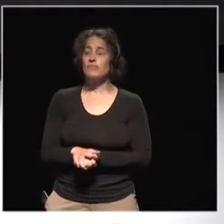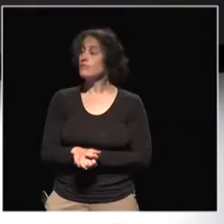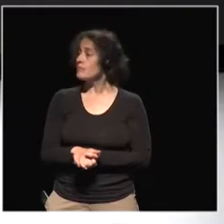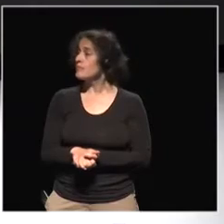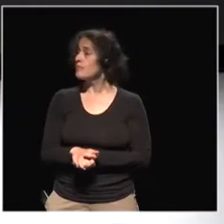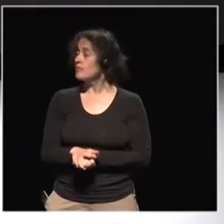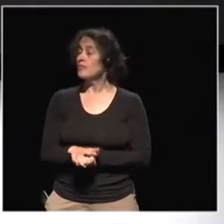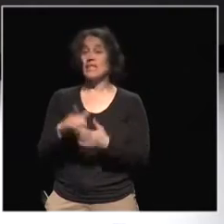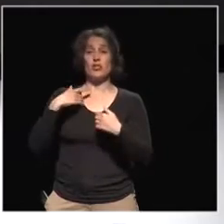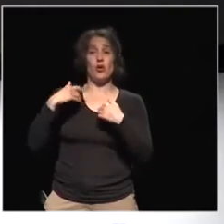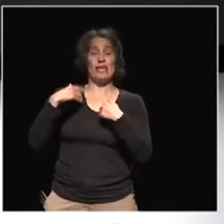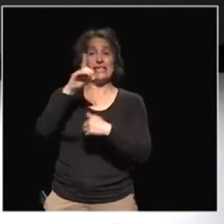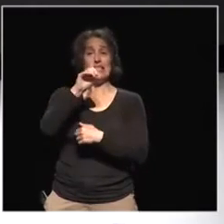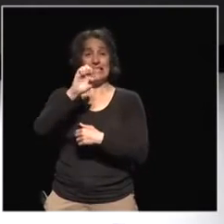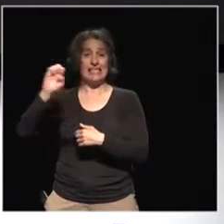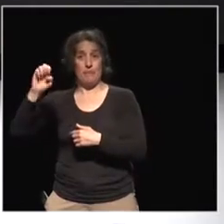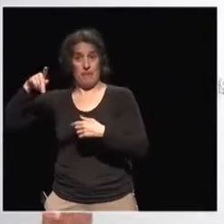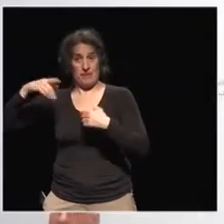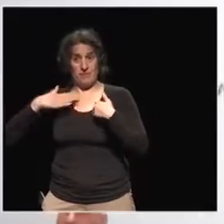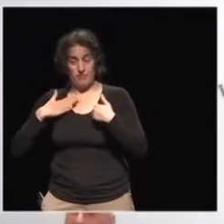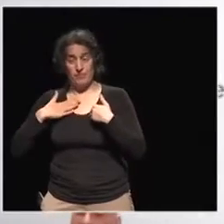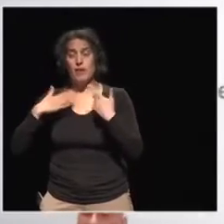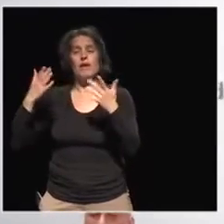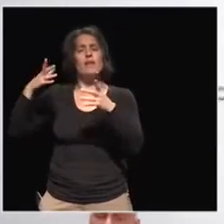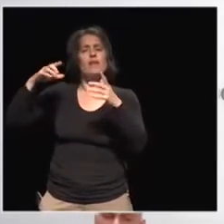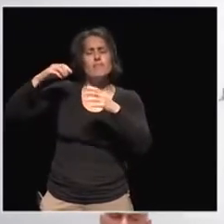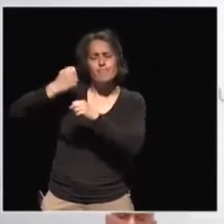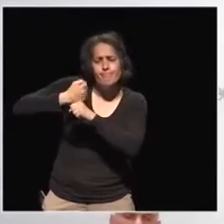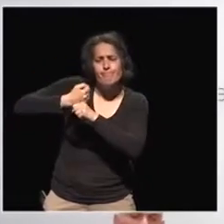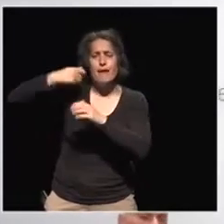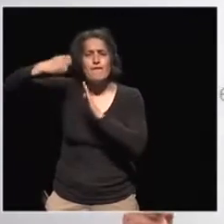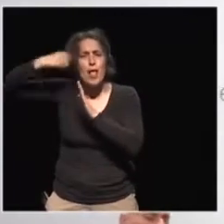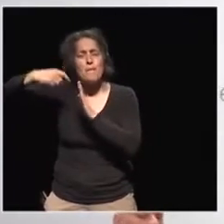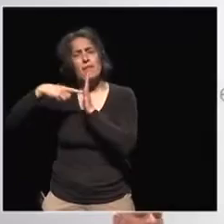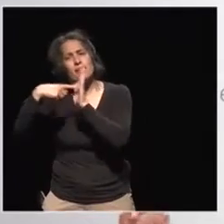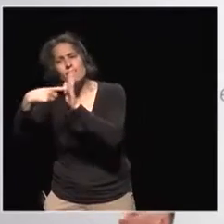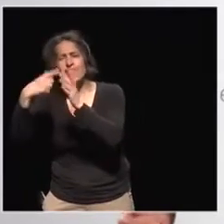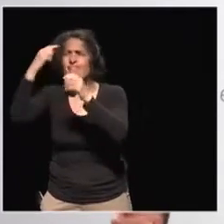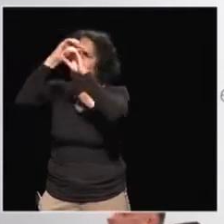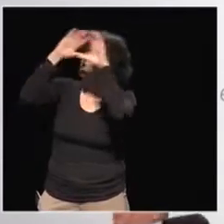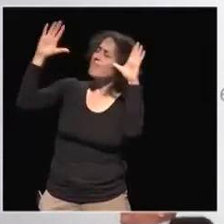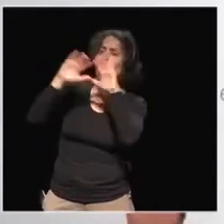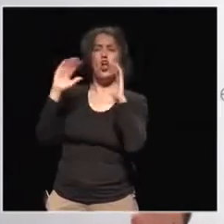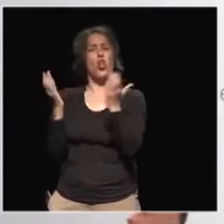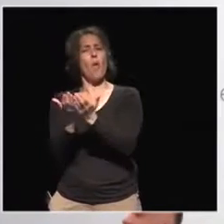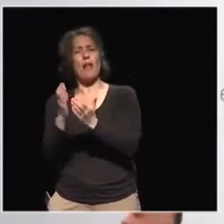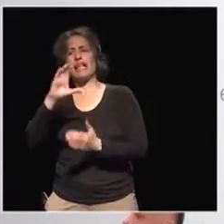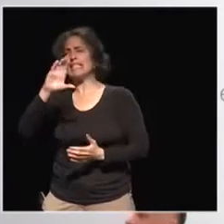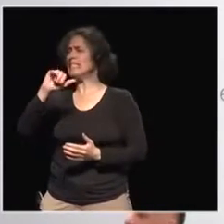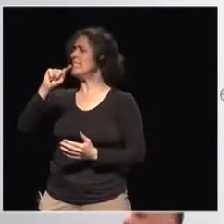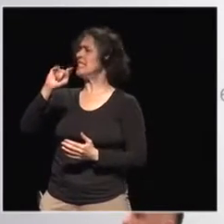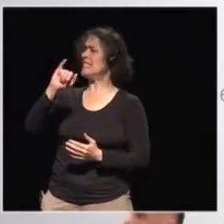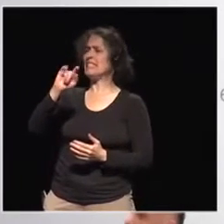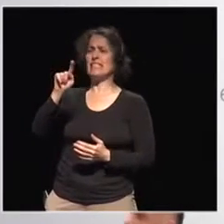topic of global citizenship, we have prepared a little film, which was actually done at one of three global